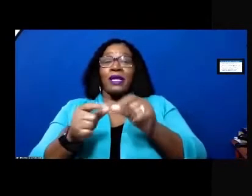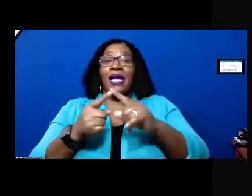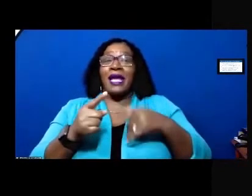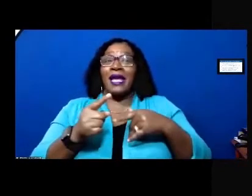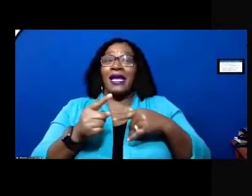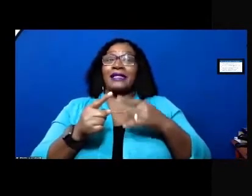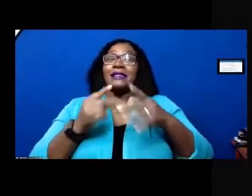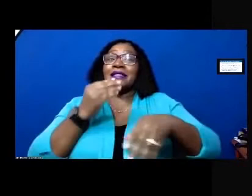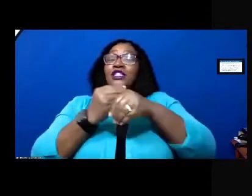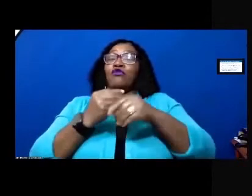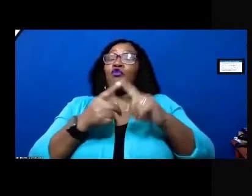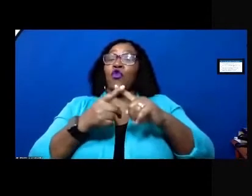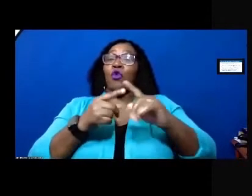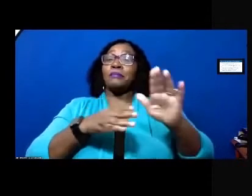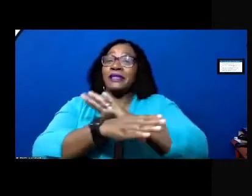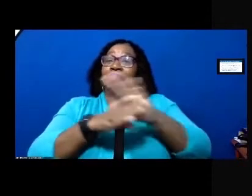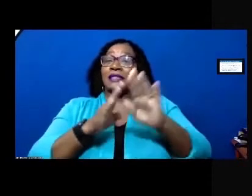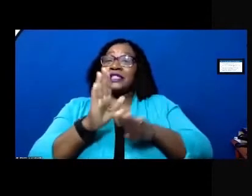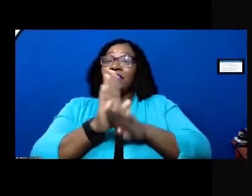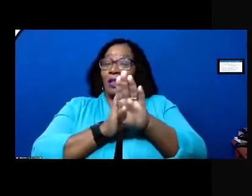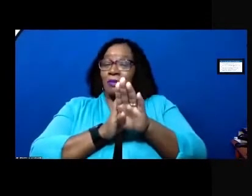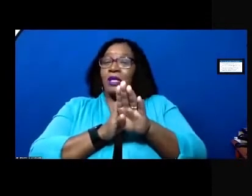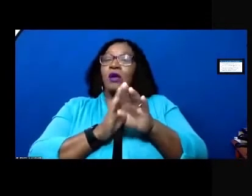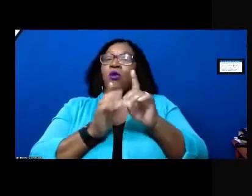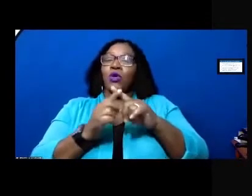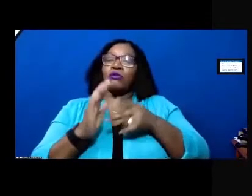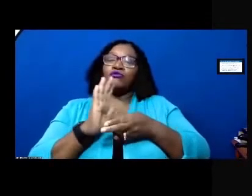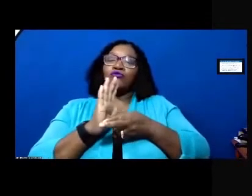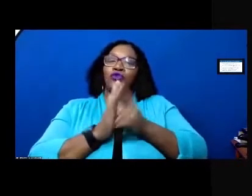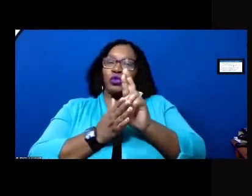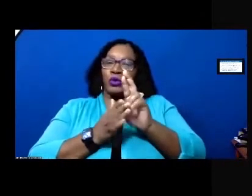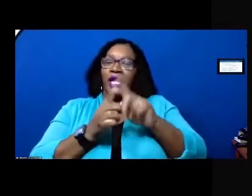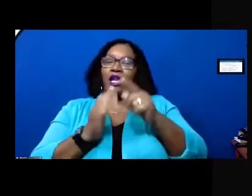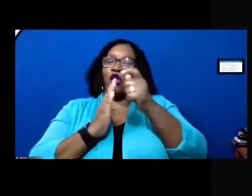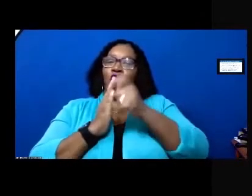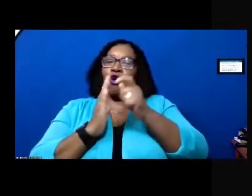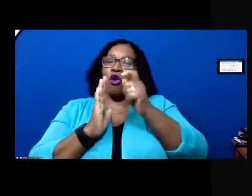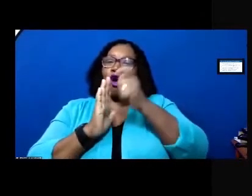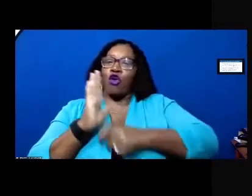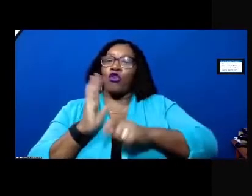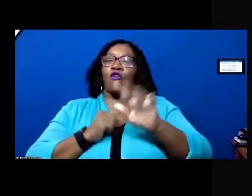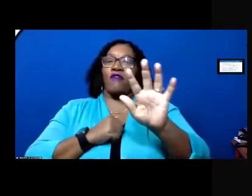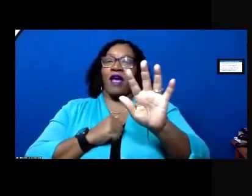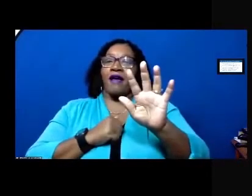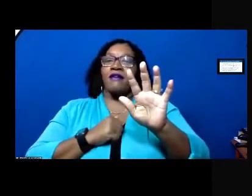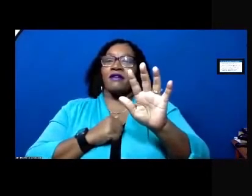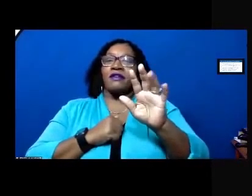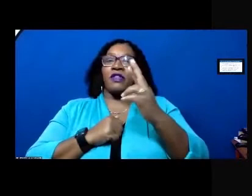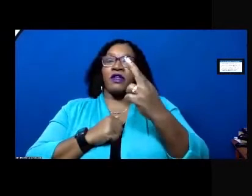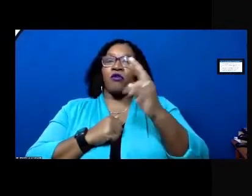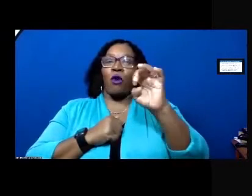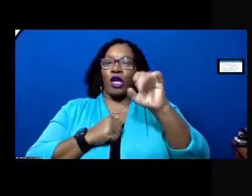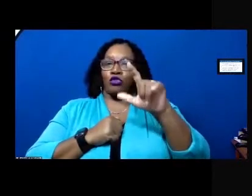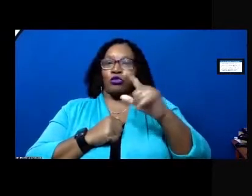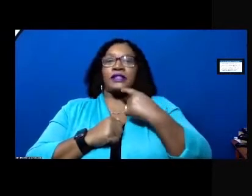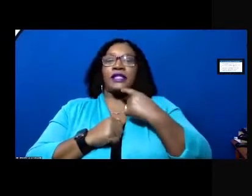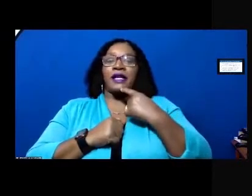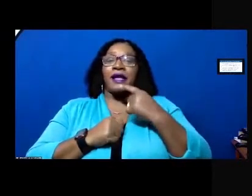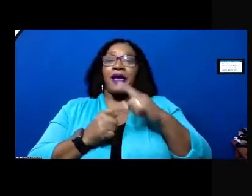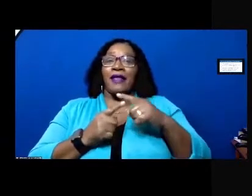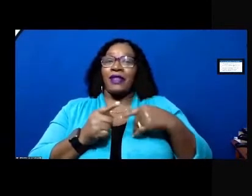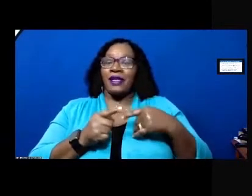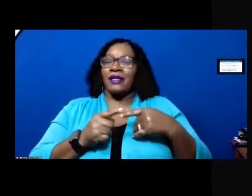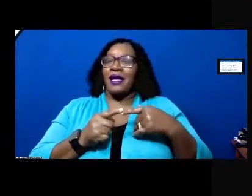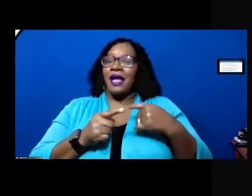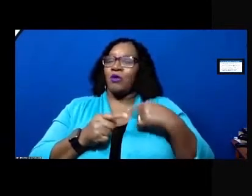developments we'll review the development standards in article five that rachel mentioned and i was